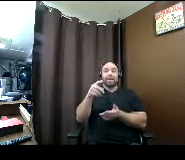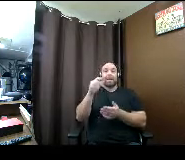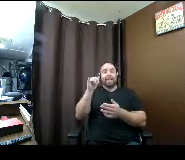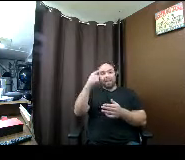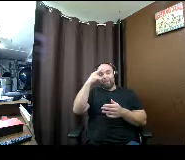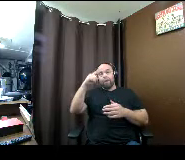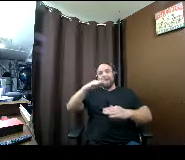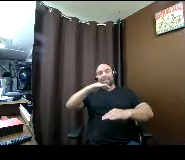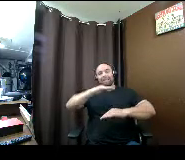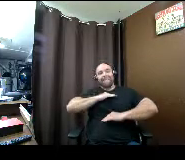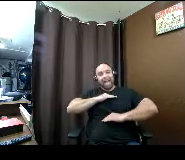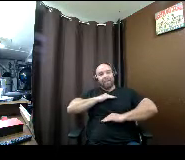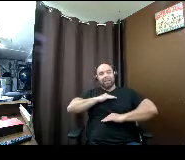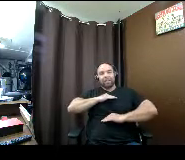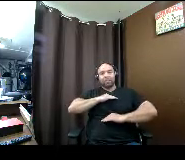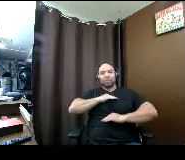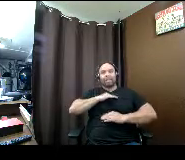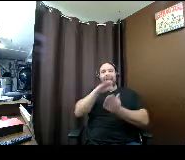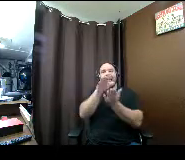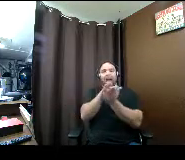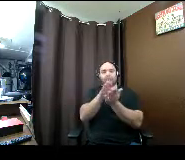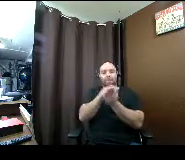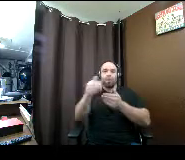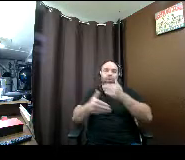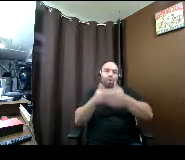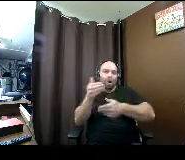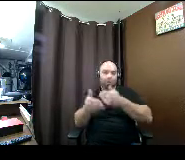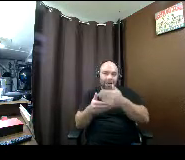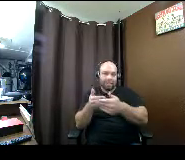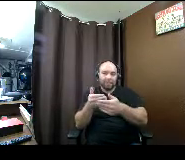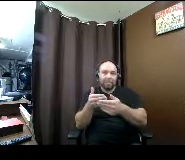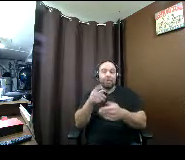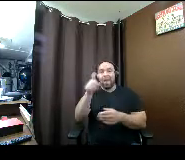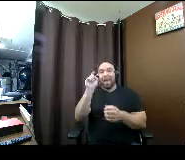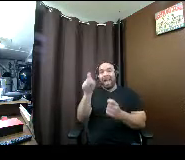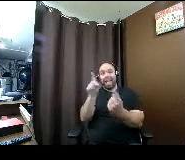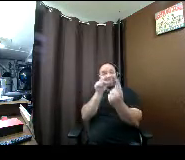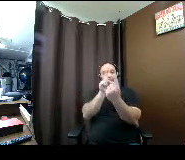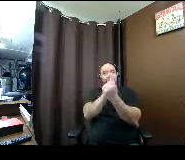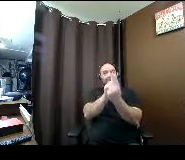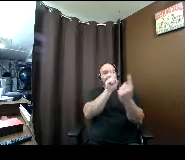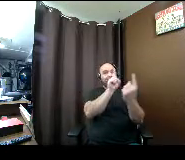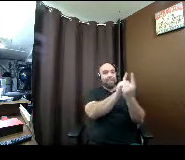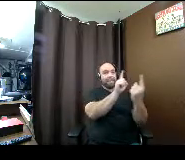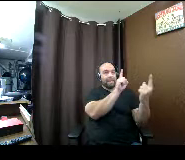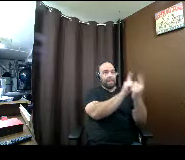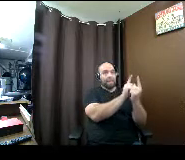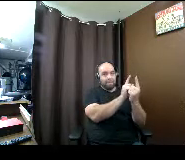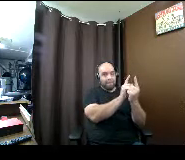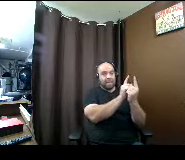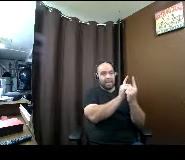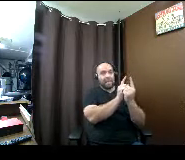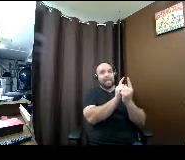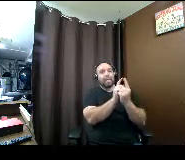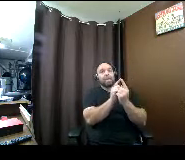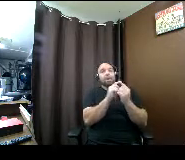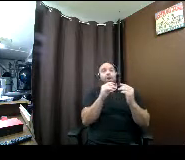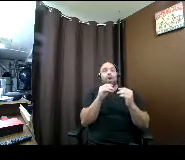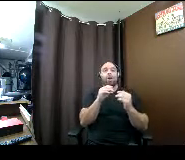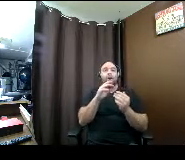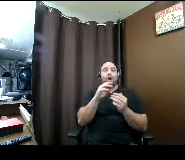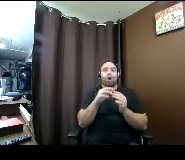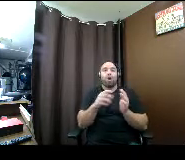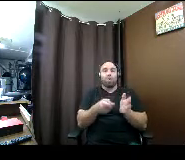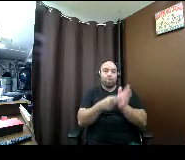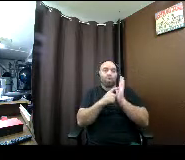academic progress and so you just have to meet a certain standard uh while going to school like maintaining a gpa